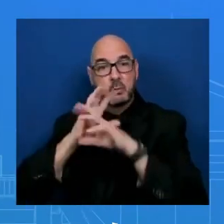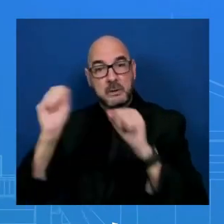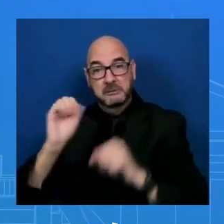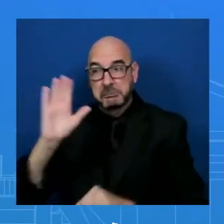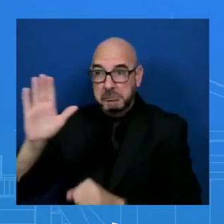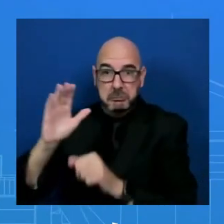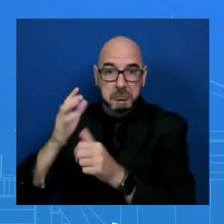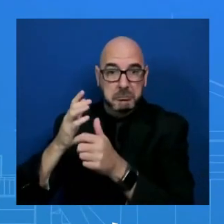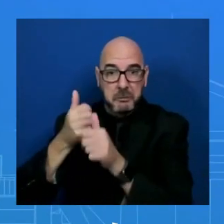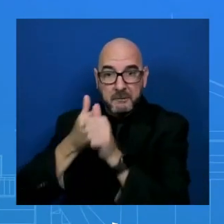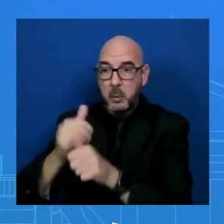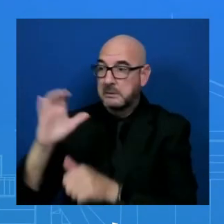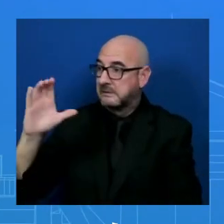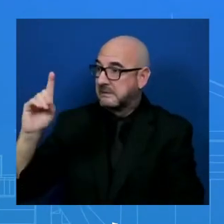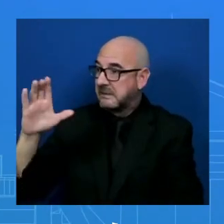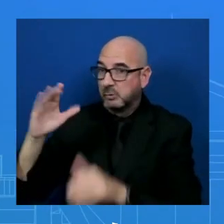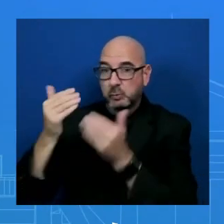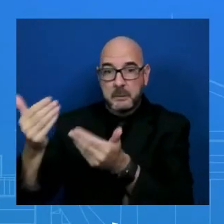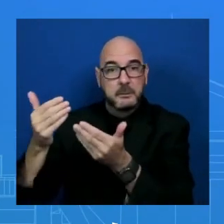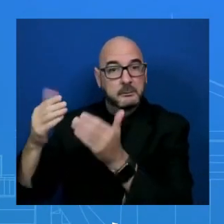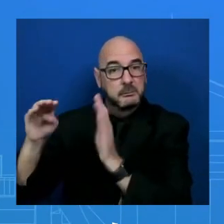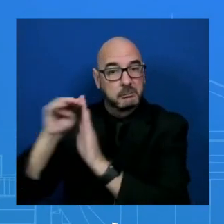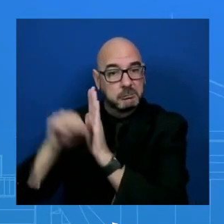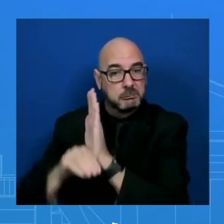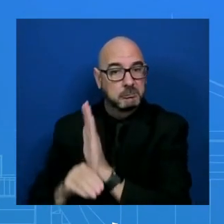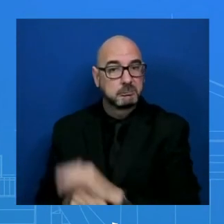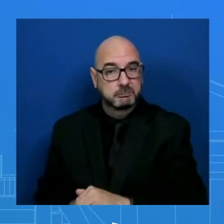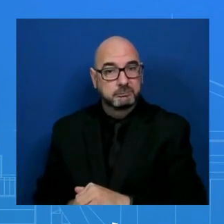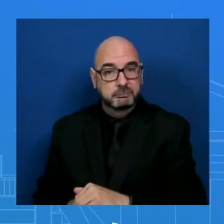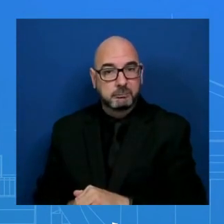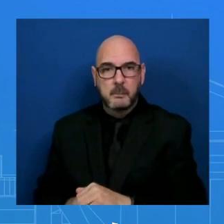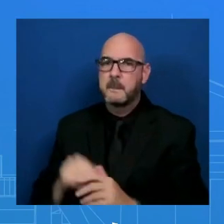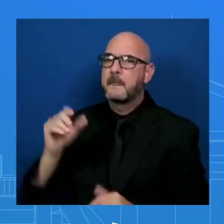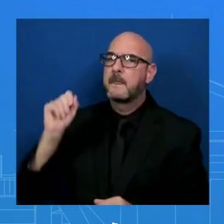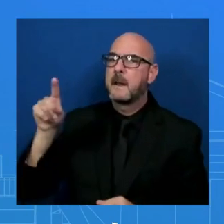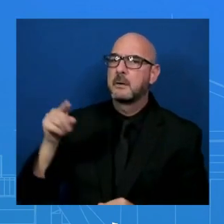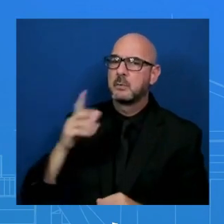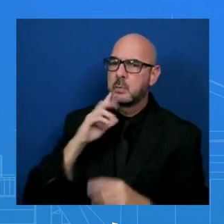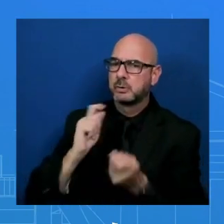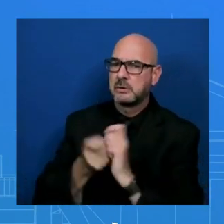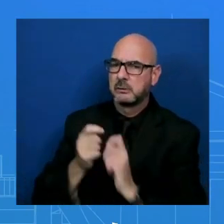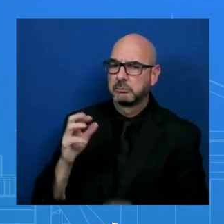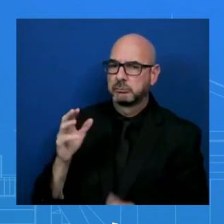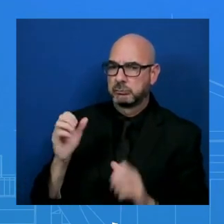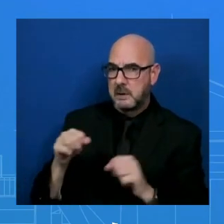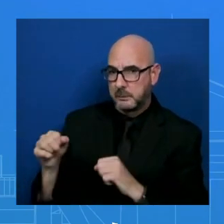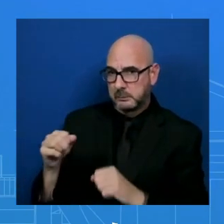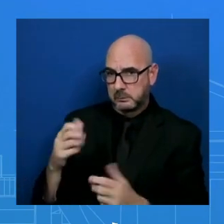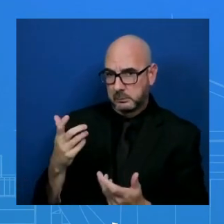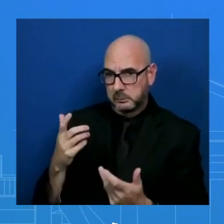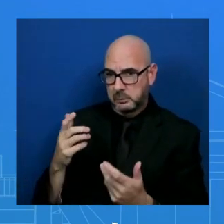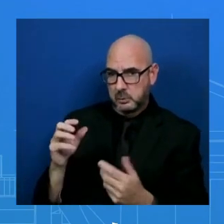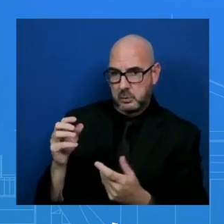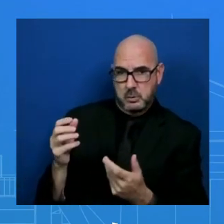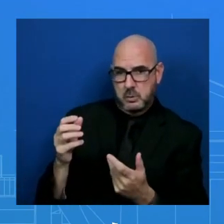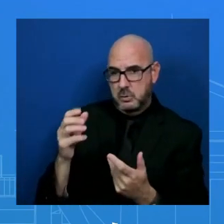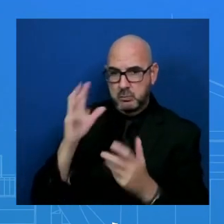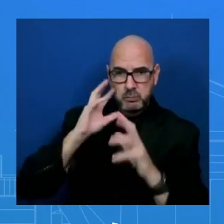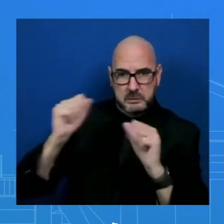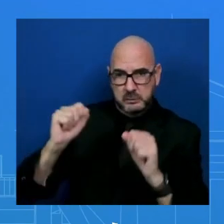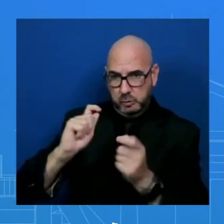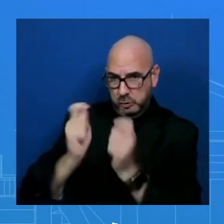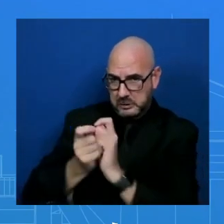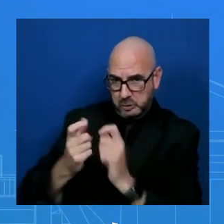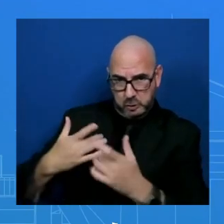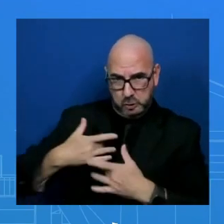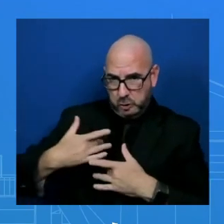possible strike, the President said yesterday when he was asked if he was worried about it, he said, no, I'm not worried about a strike until it happens. I don't think it's going